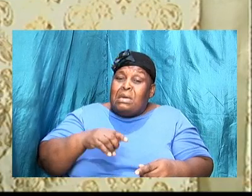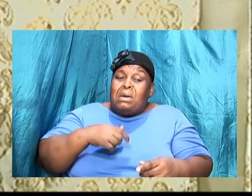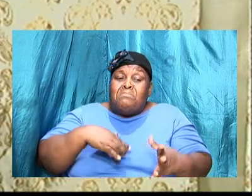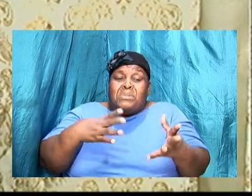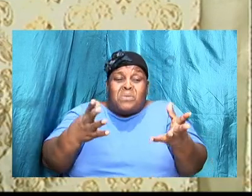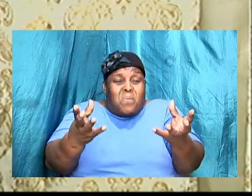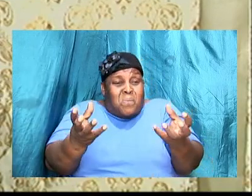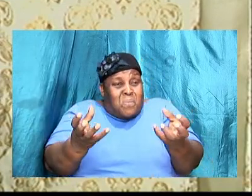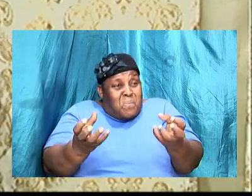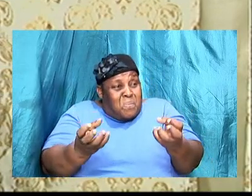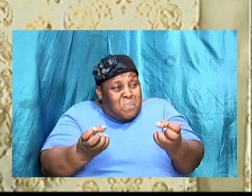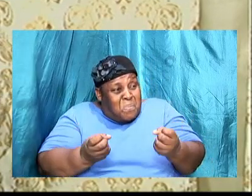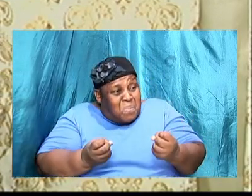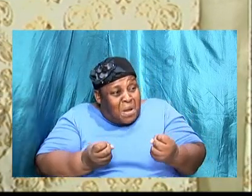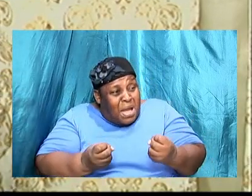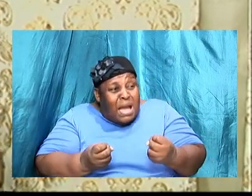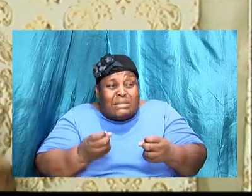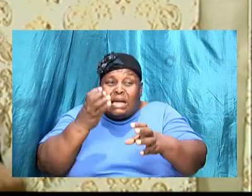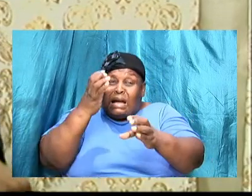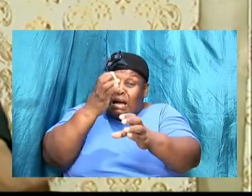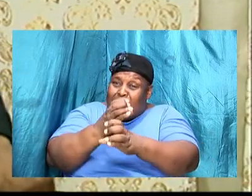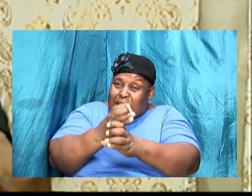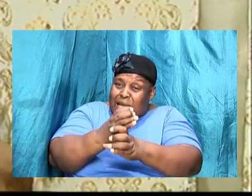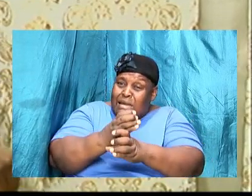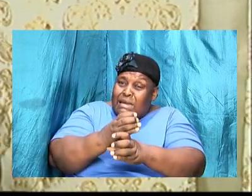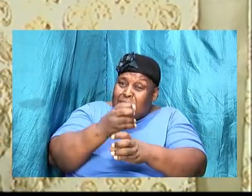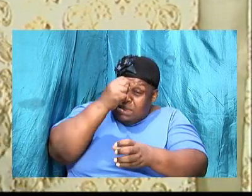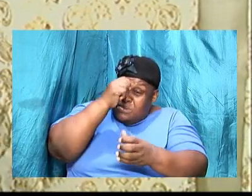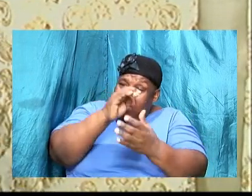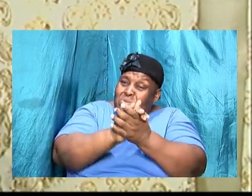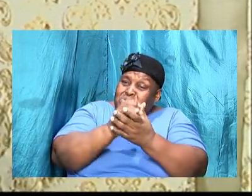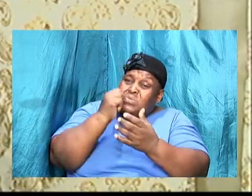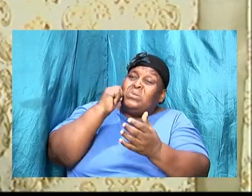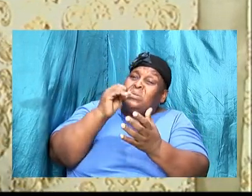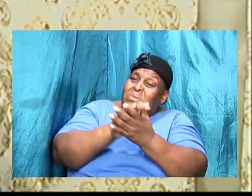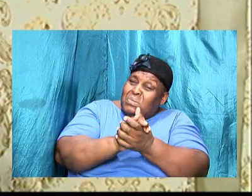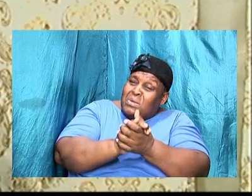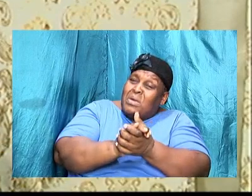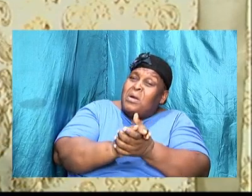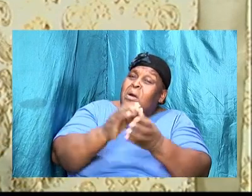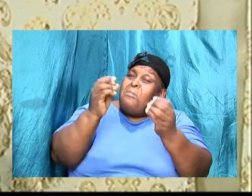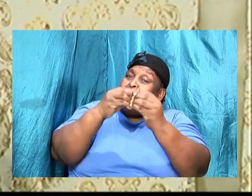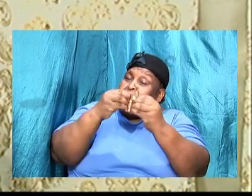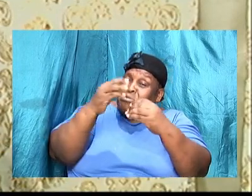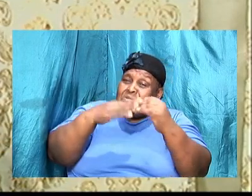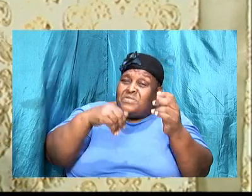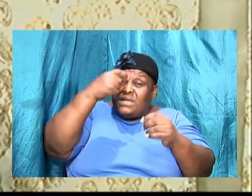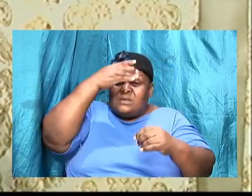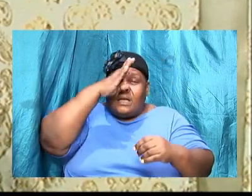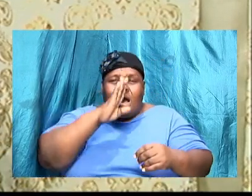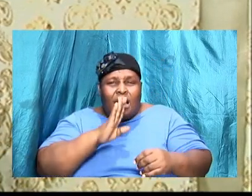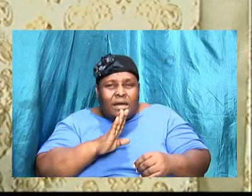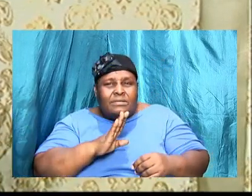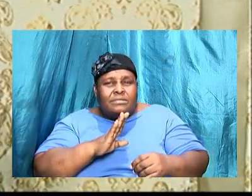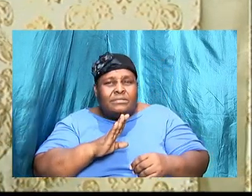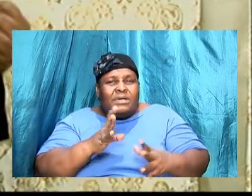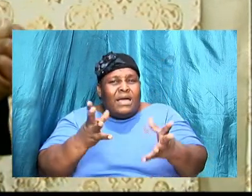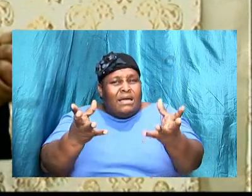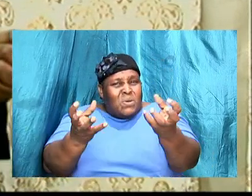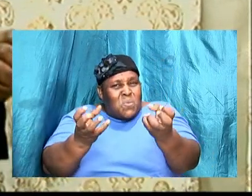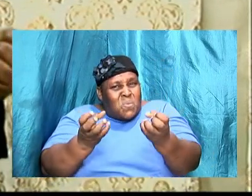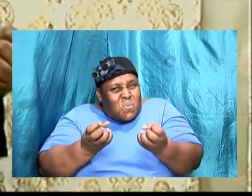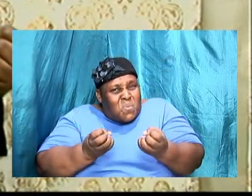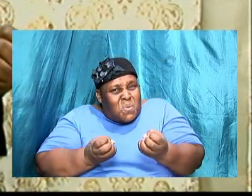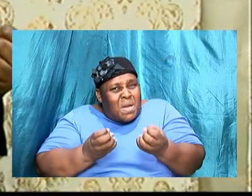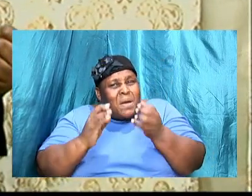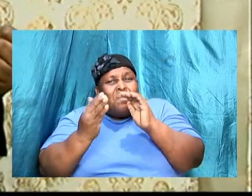desire the will of God to be done as it pertains to this thing. And then this desire now becomes so great